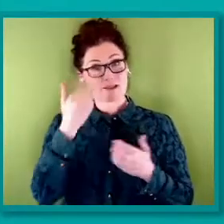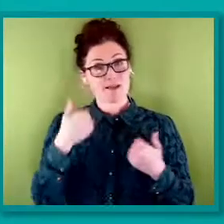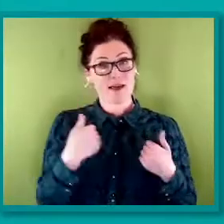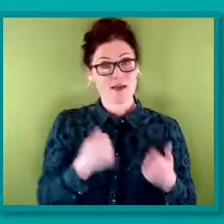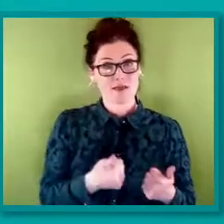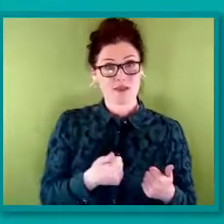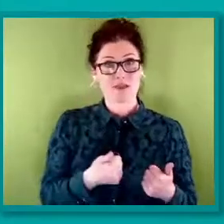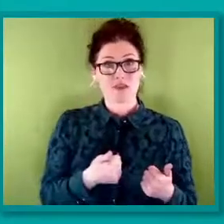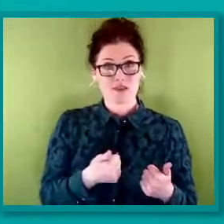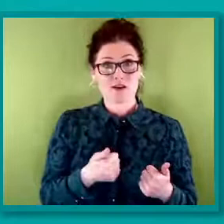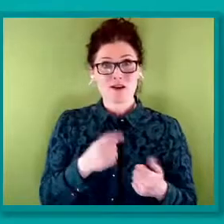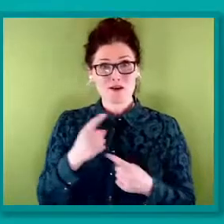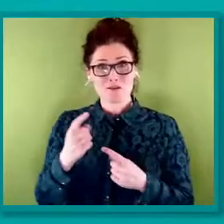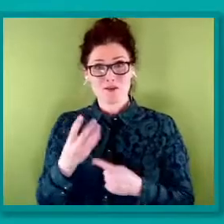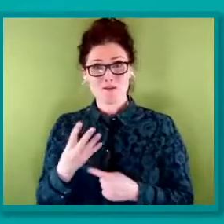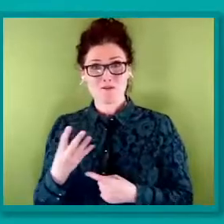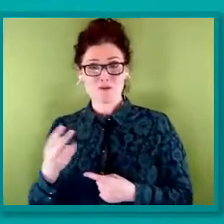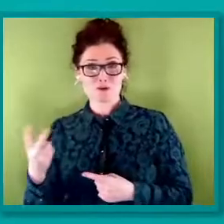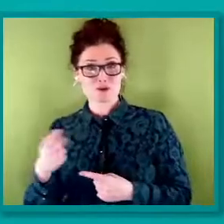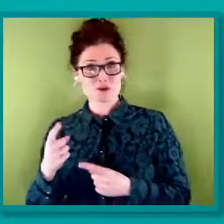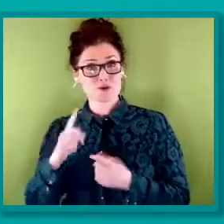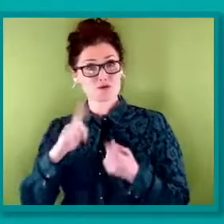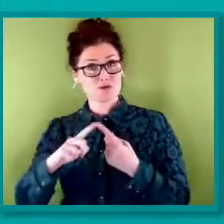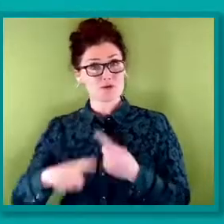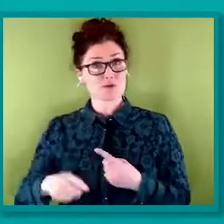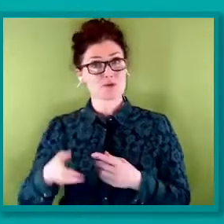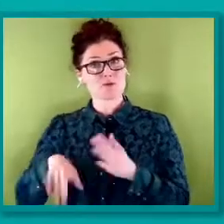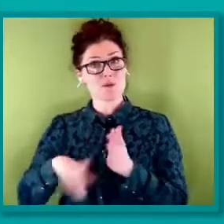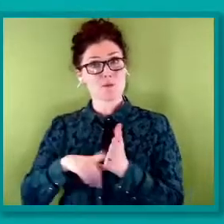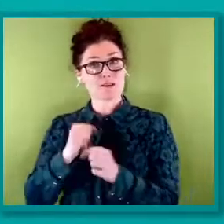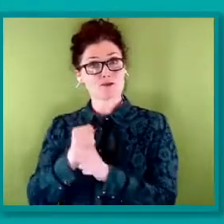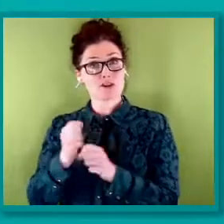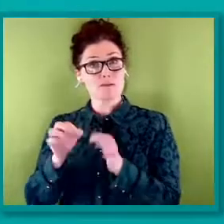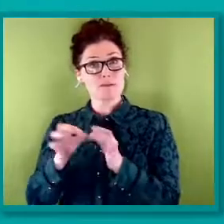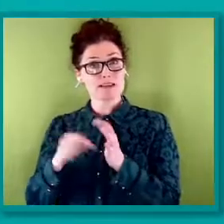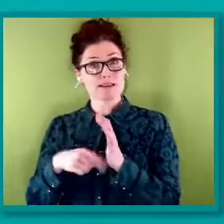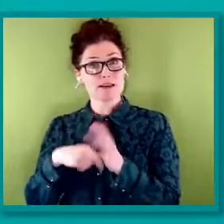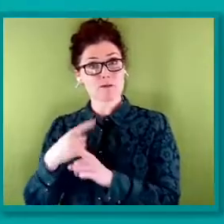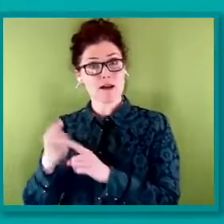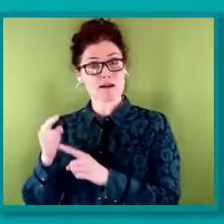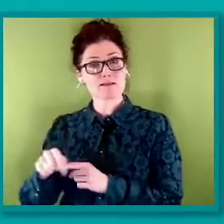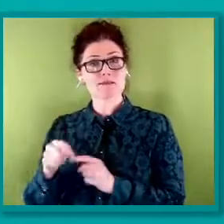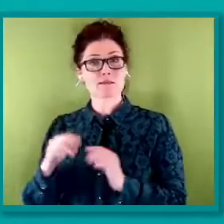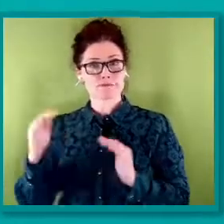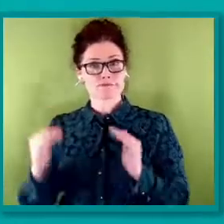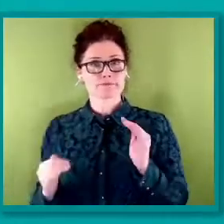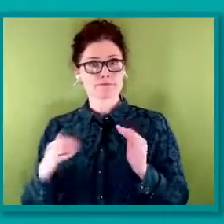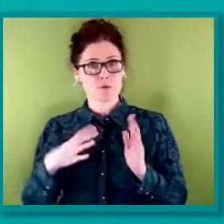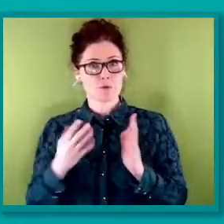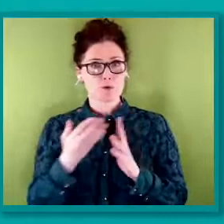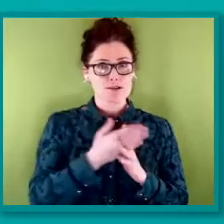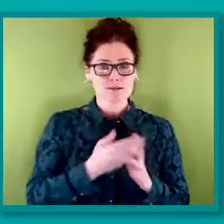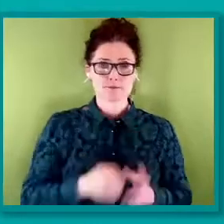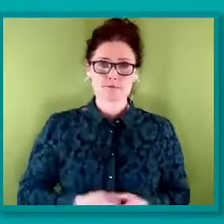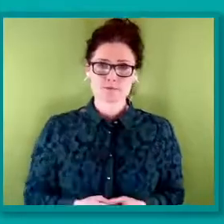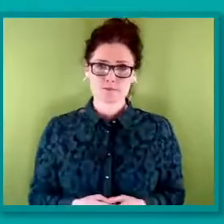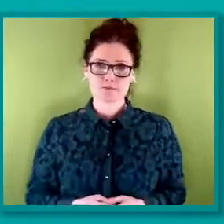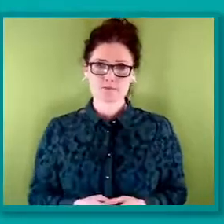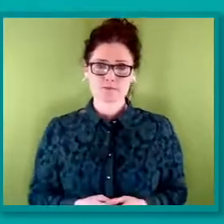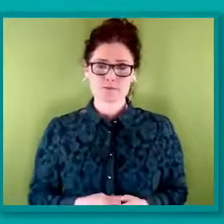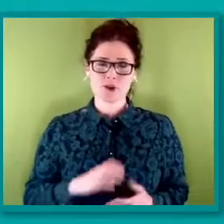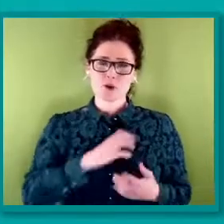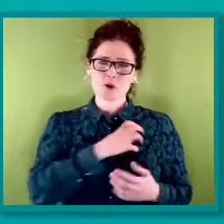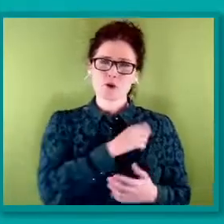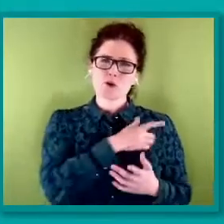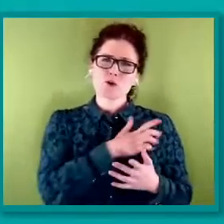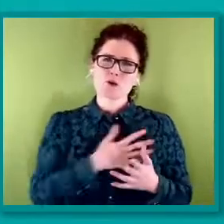LGBT plus respondents. Trade unions have an important role to play in challenging exclusionary attitudes and behaviours in